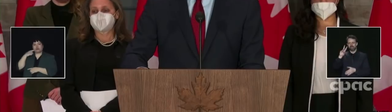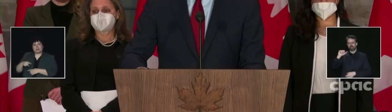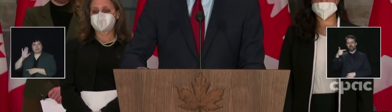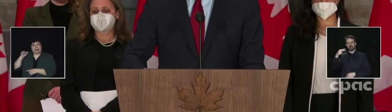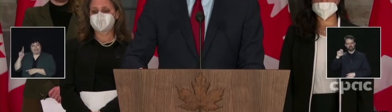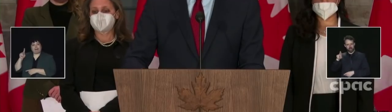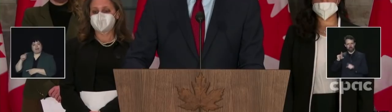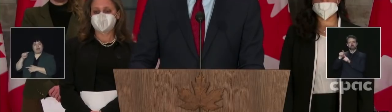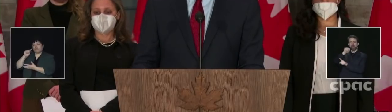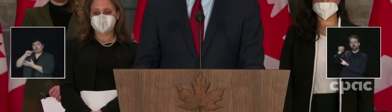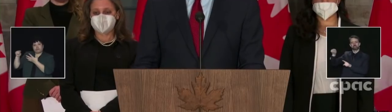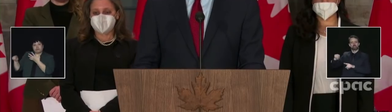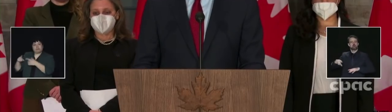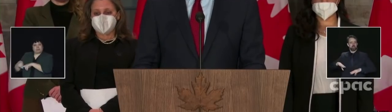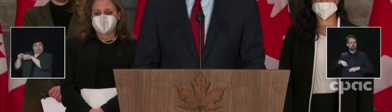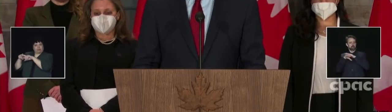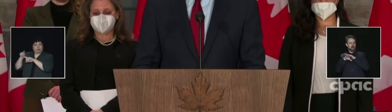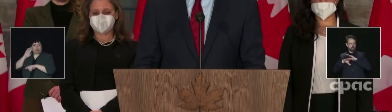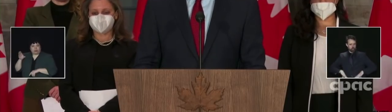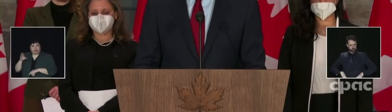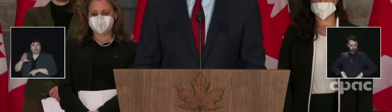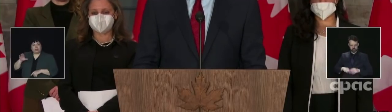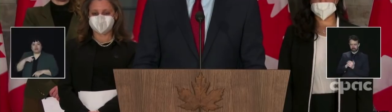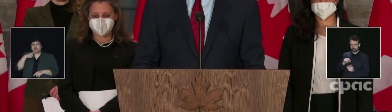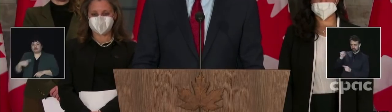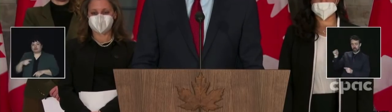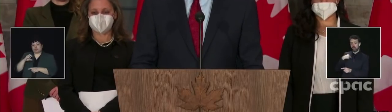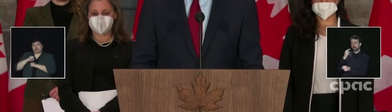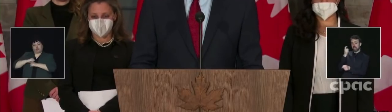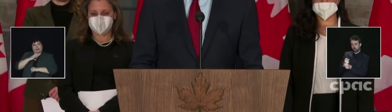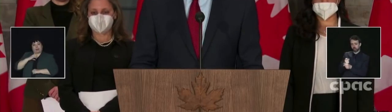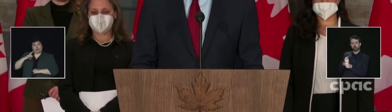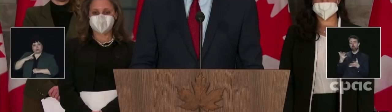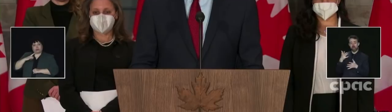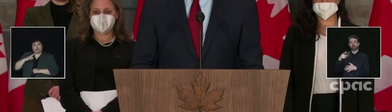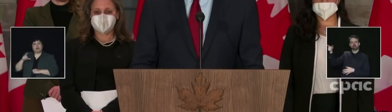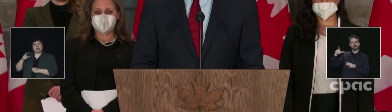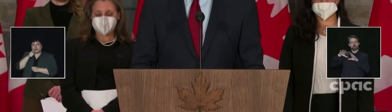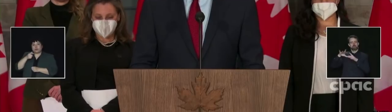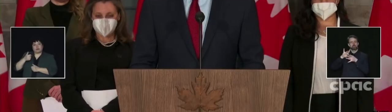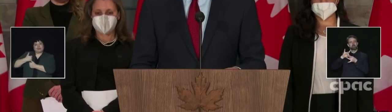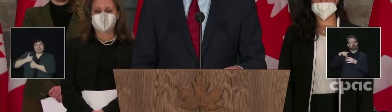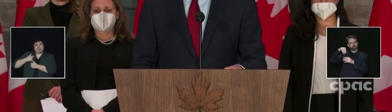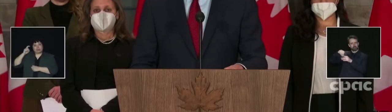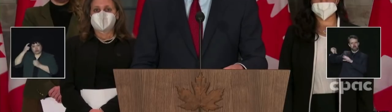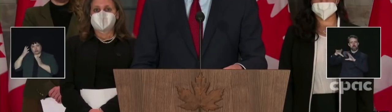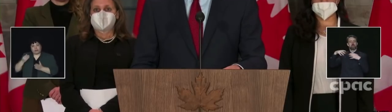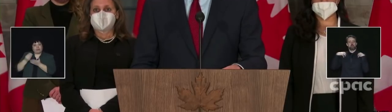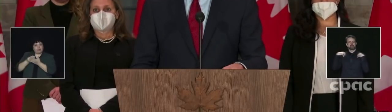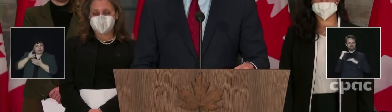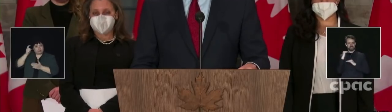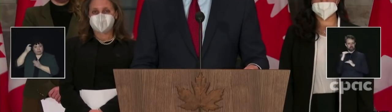We will also sanction members of the Russian Security Council, including the Defense Minister, the Finance Minister,